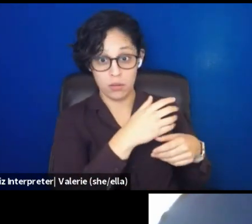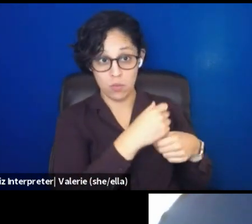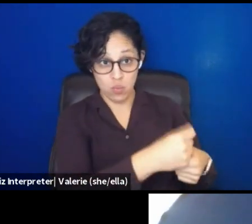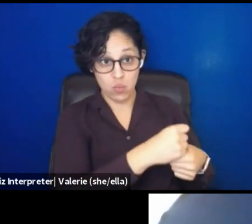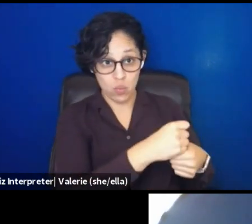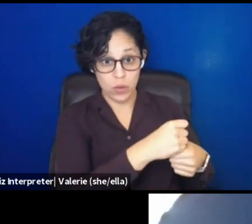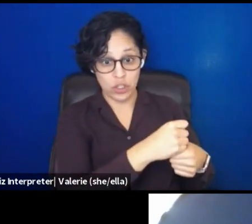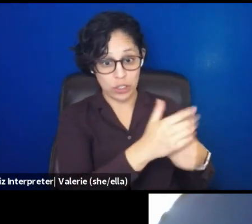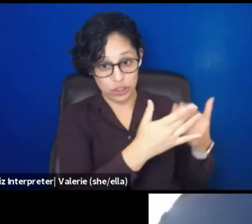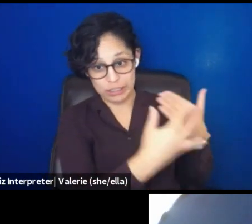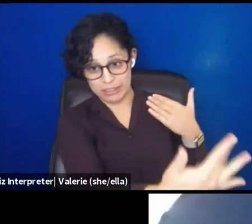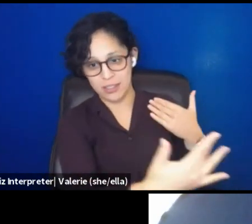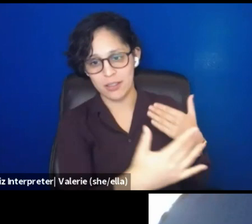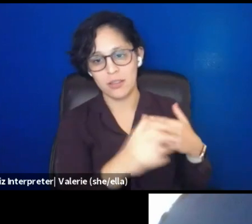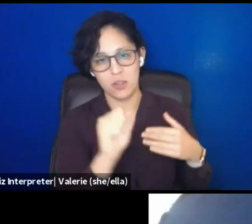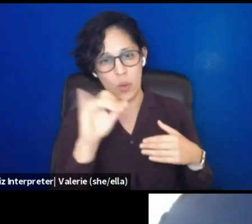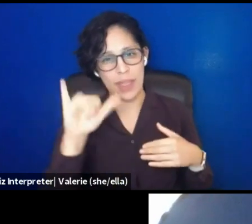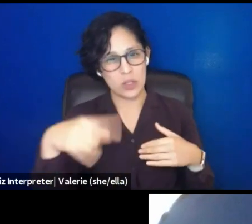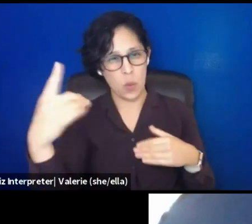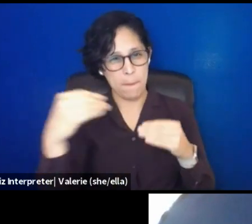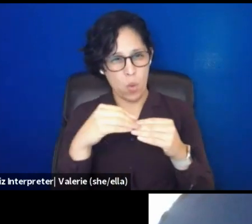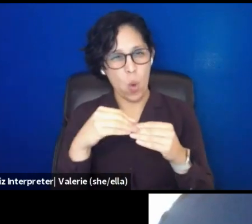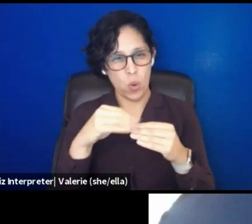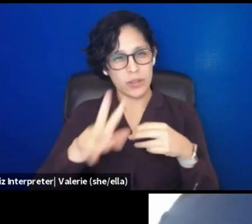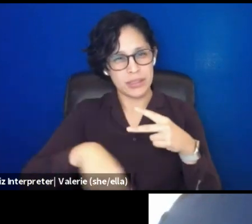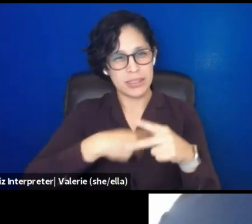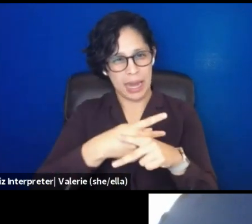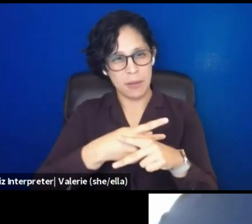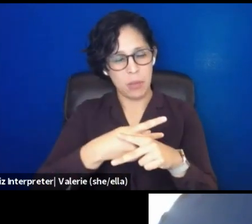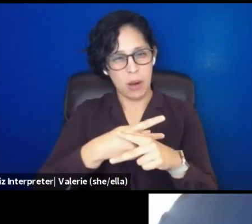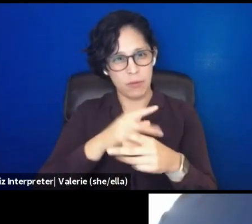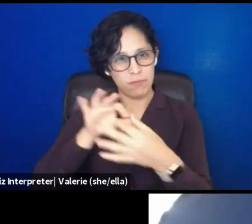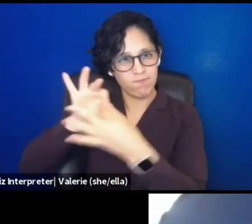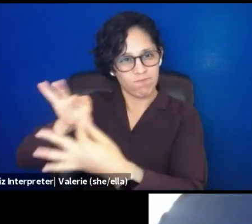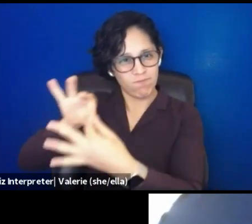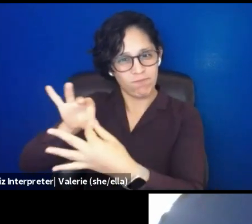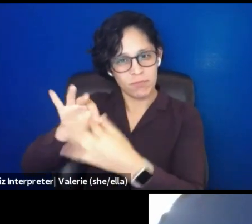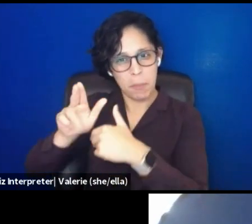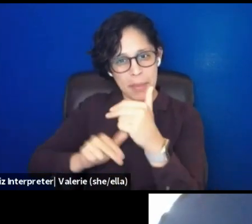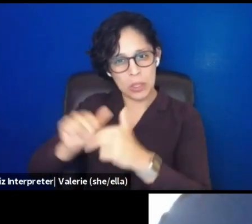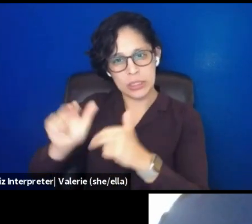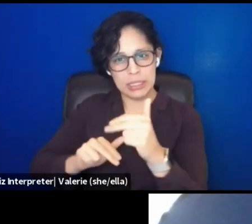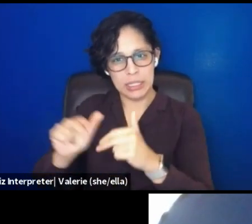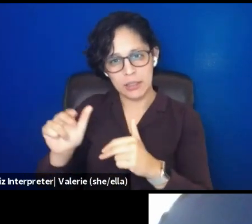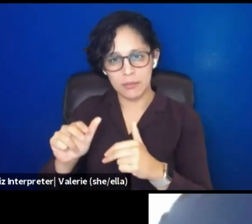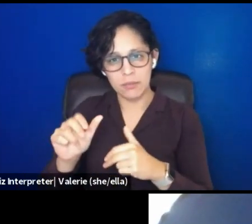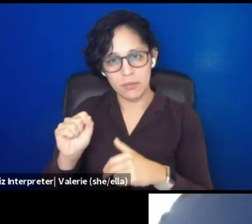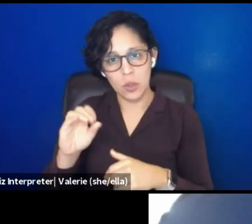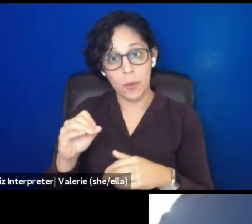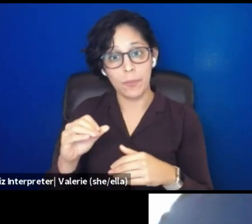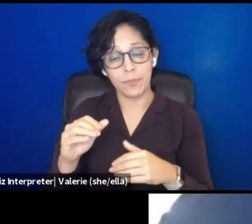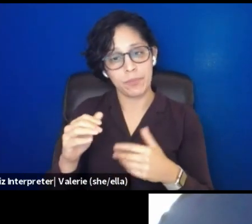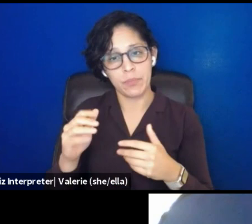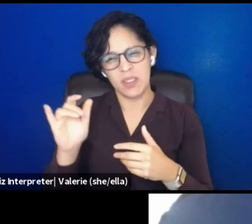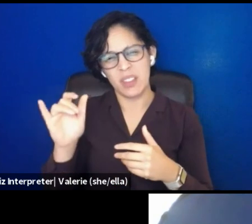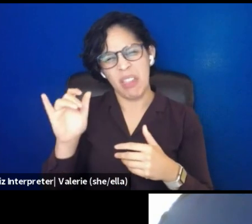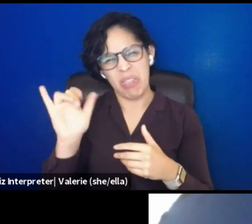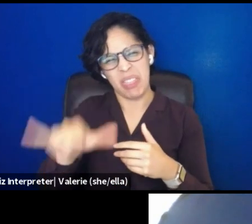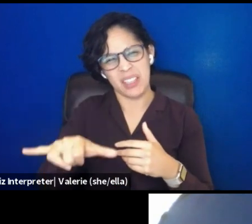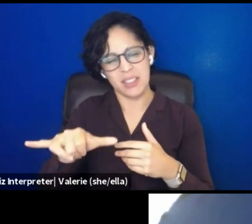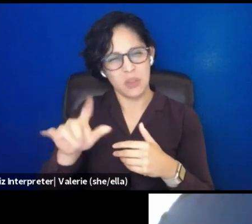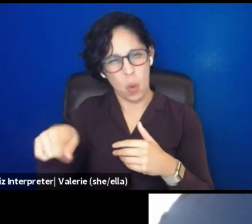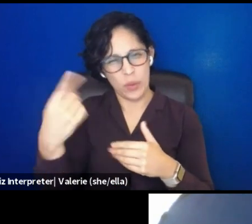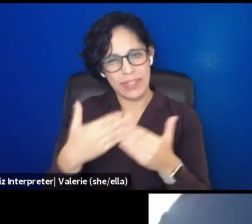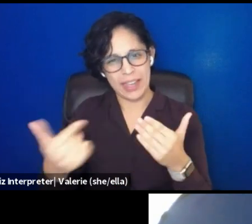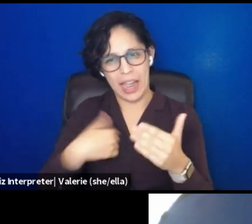on. So it's another form of sort of that capacity building. Um, but that's sort of the only thing I